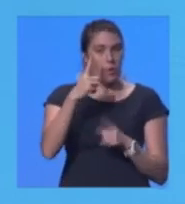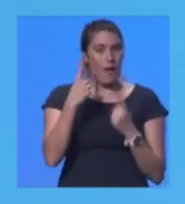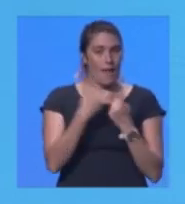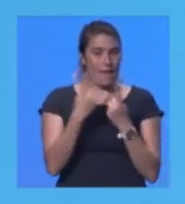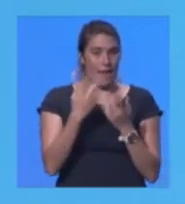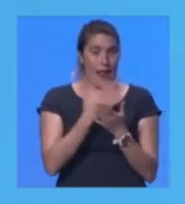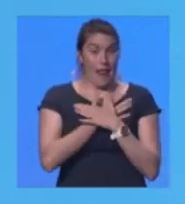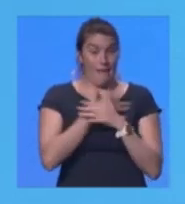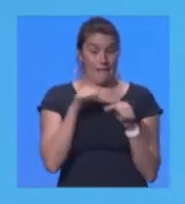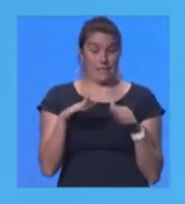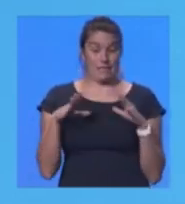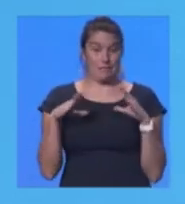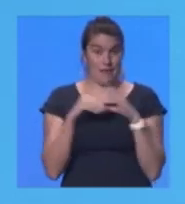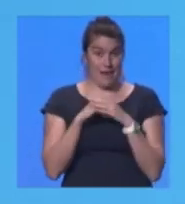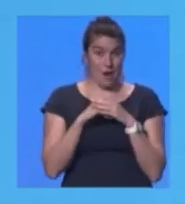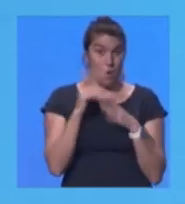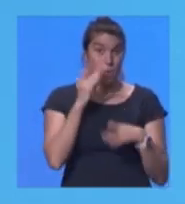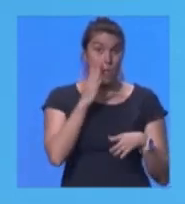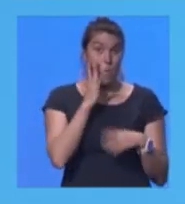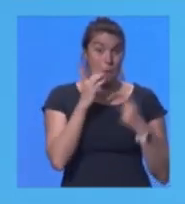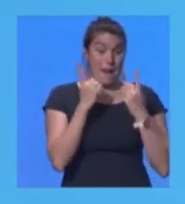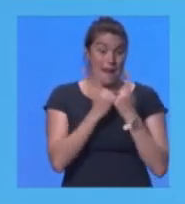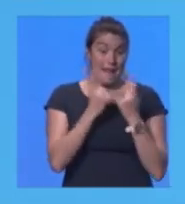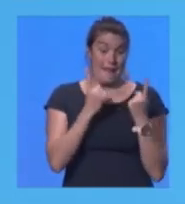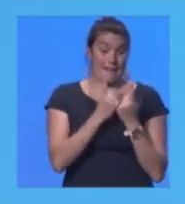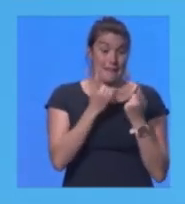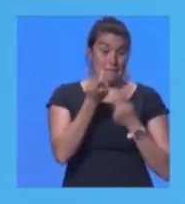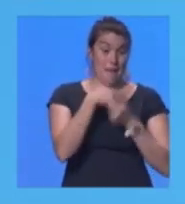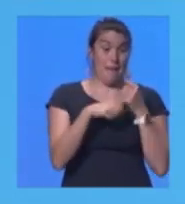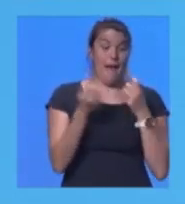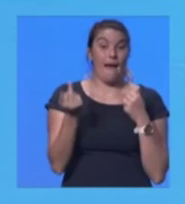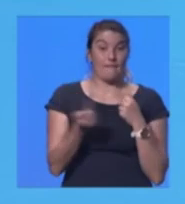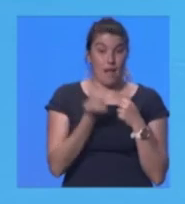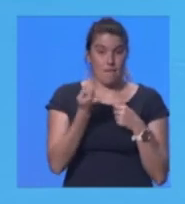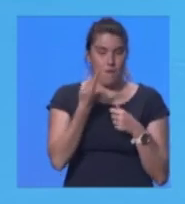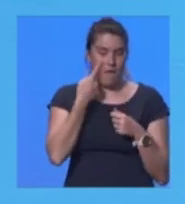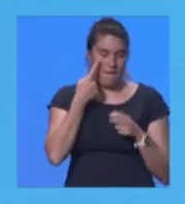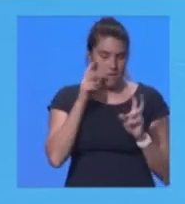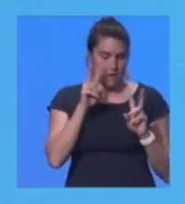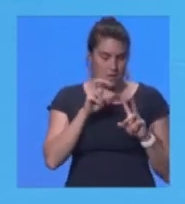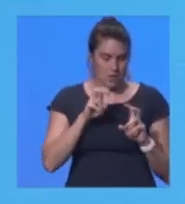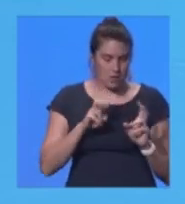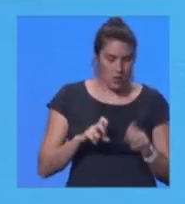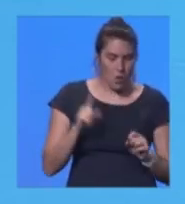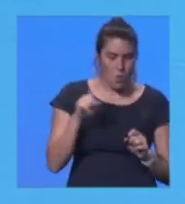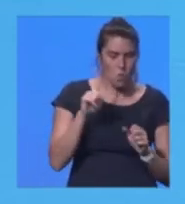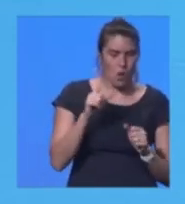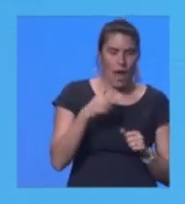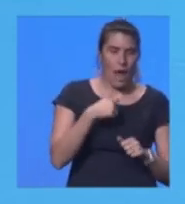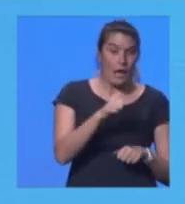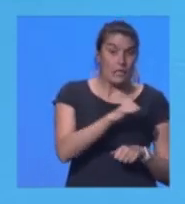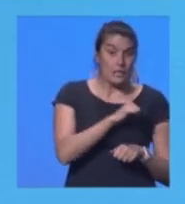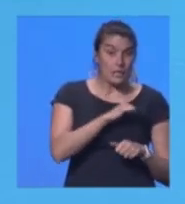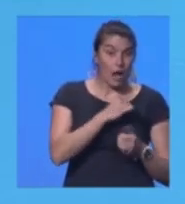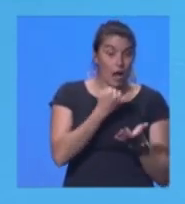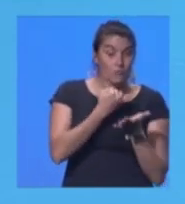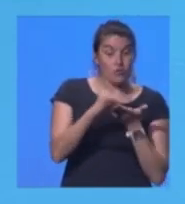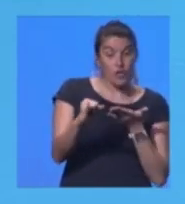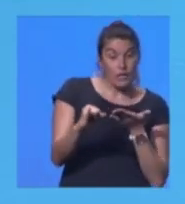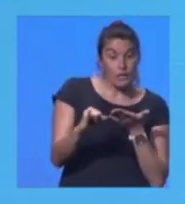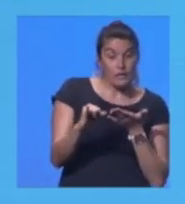about this bank, that when things become available, they look at them, they work out what our attitude is objectively,